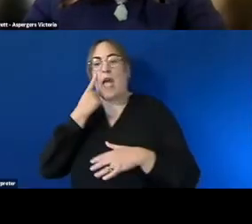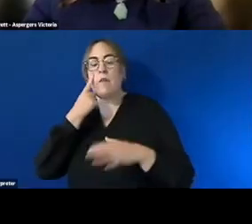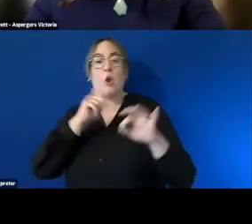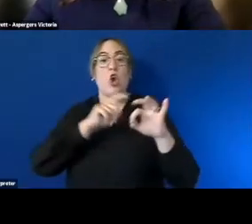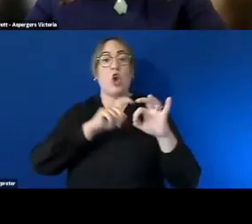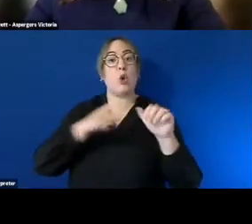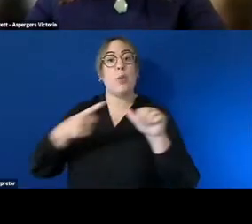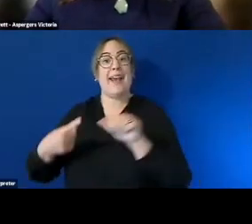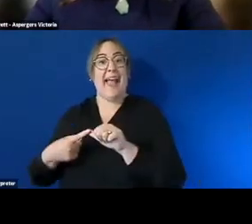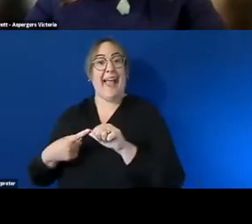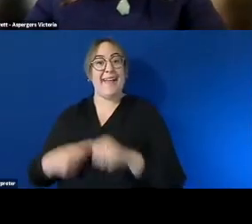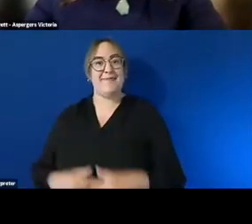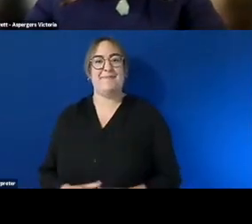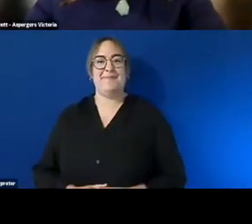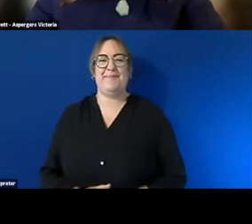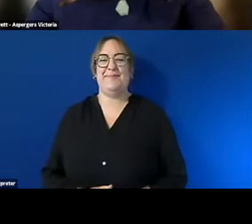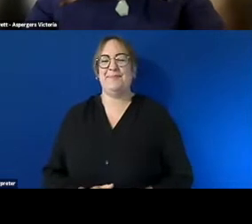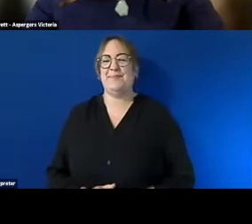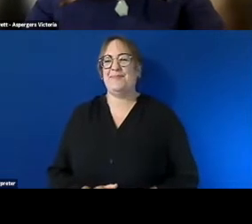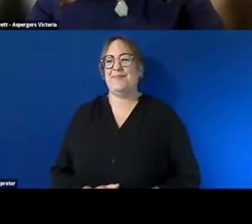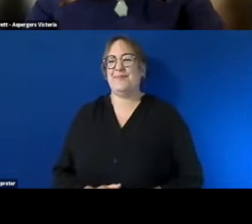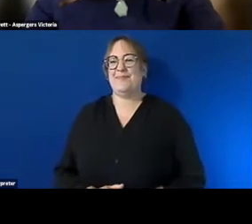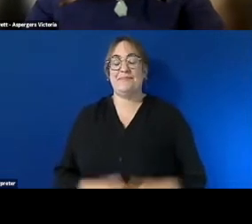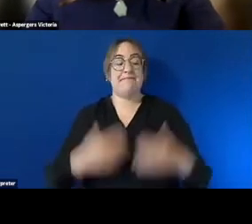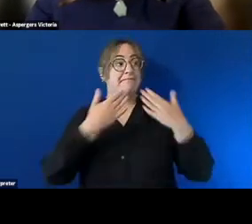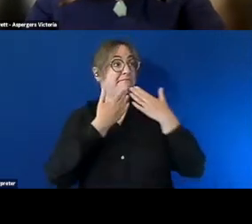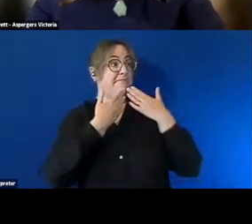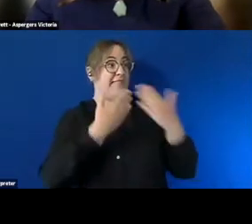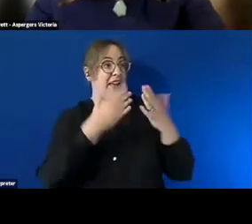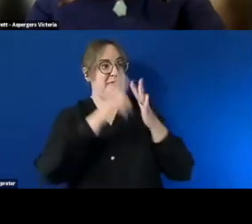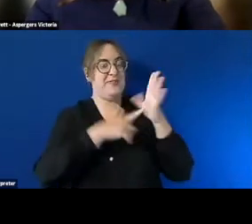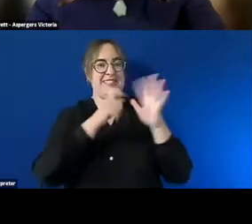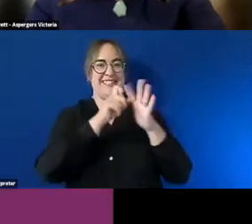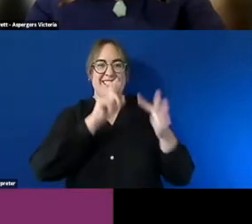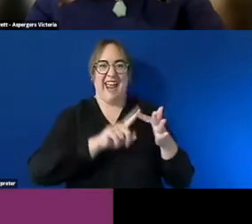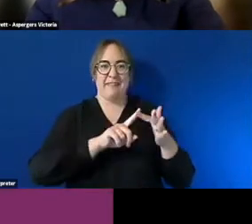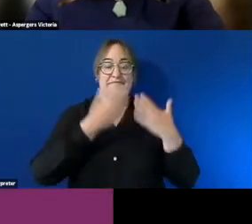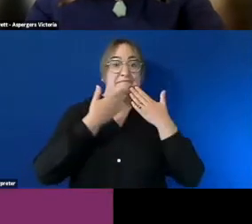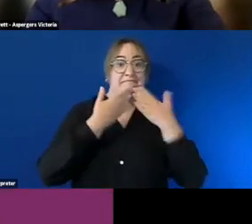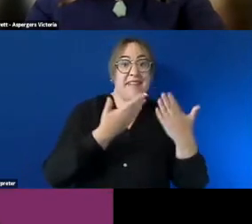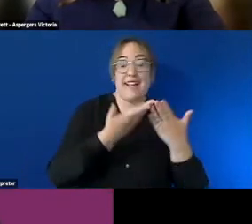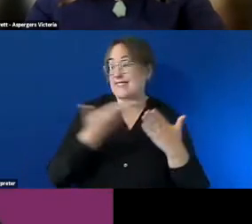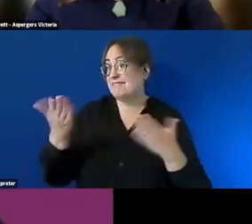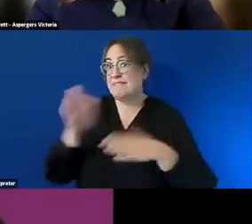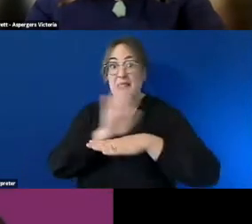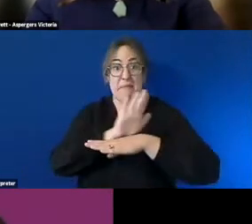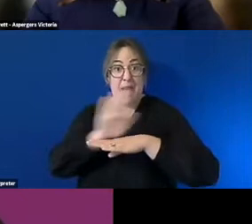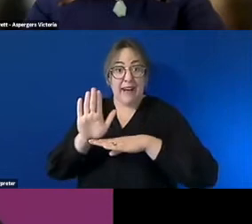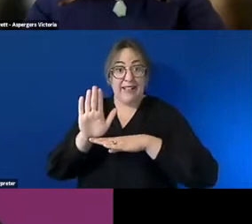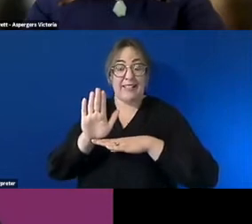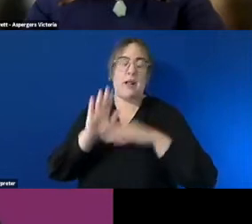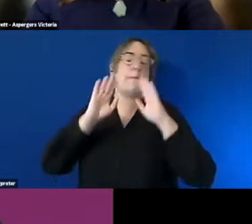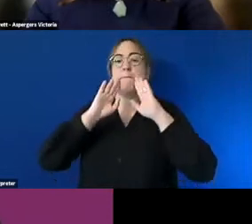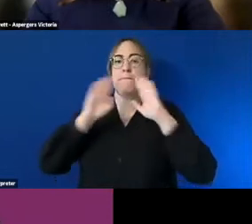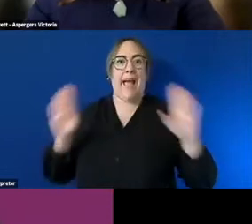thank you jade um and thanks to everyone uh among the panel there amazing stuff um